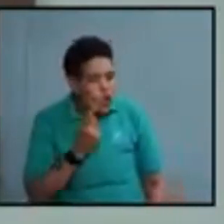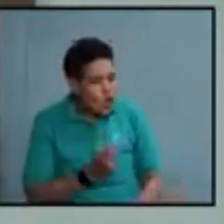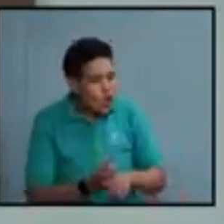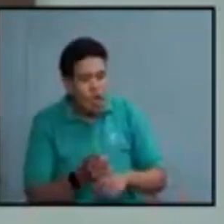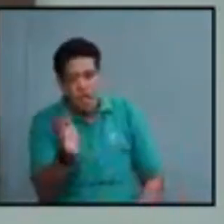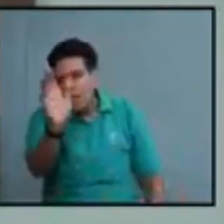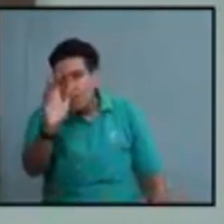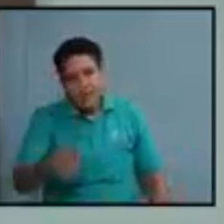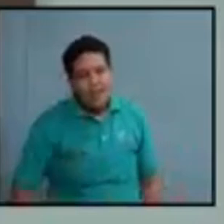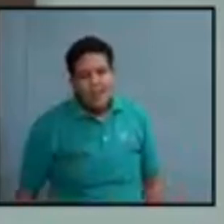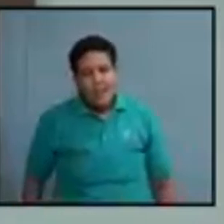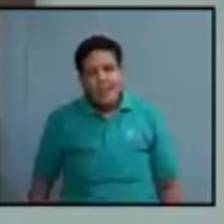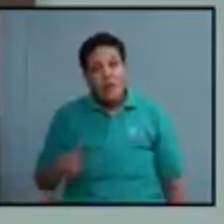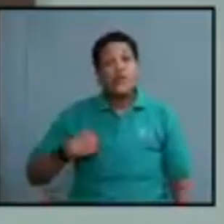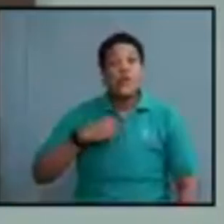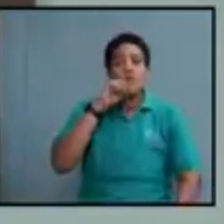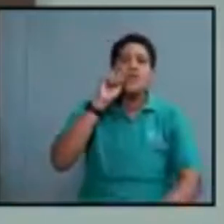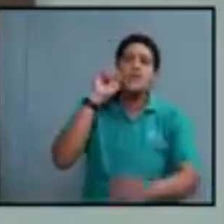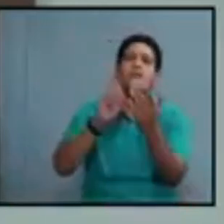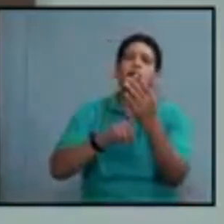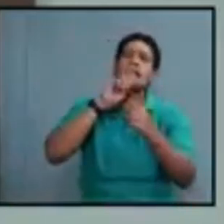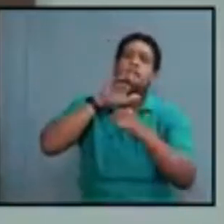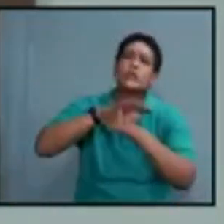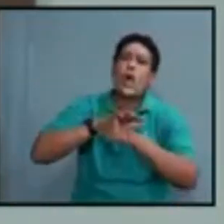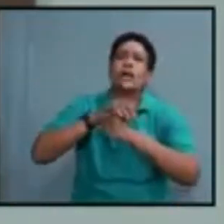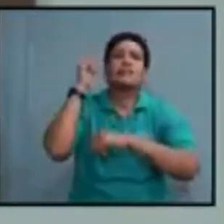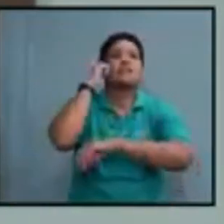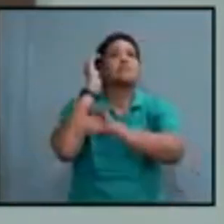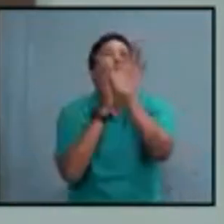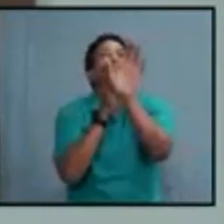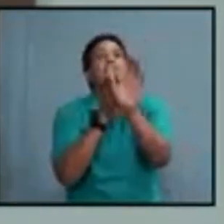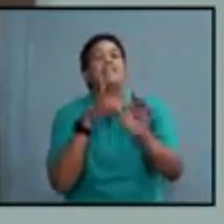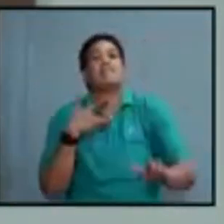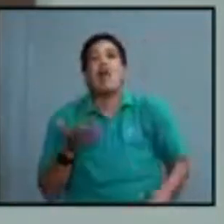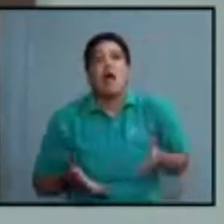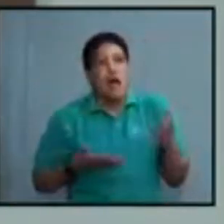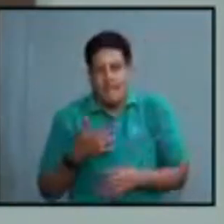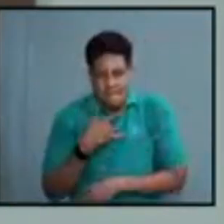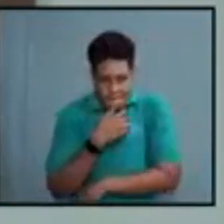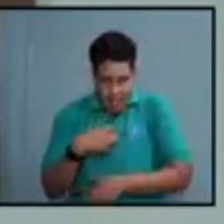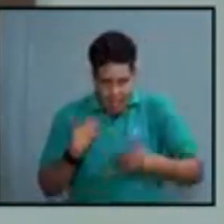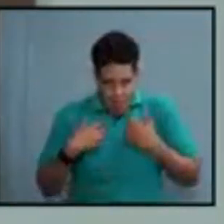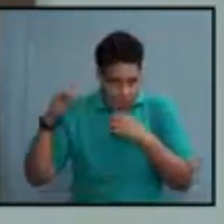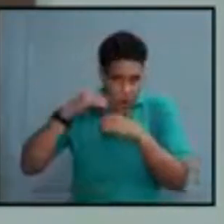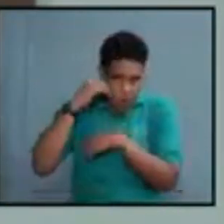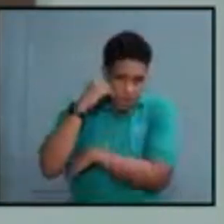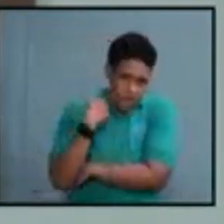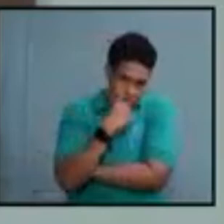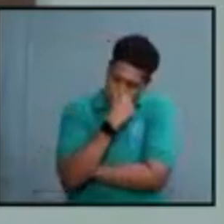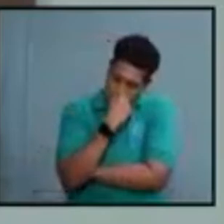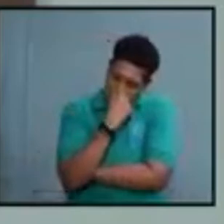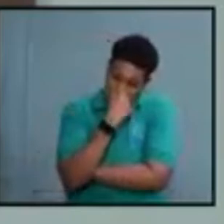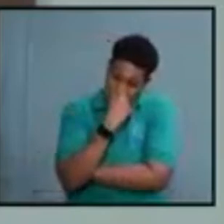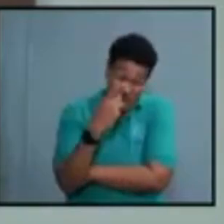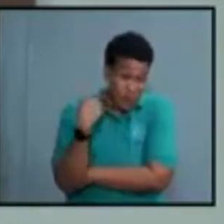We recognize the stress, the psychological strain, the emotional strain. We heard the